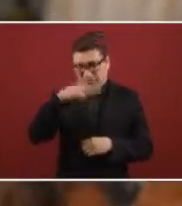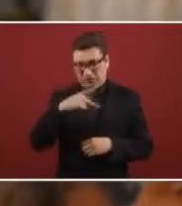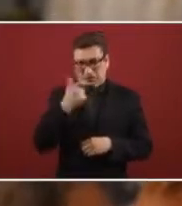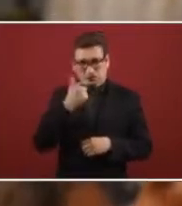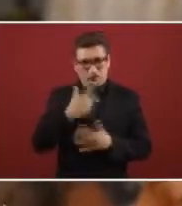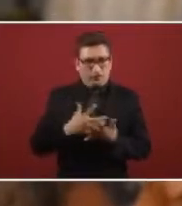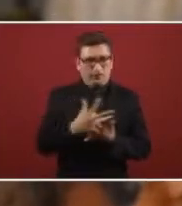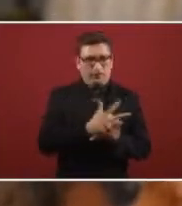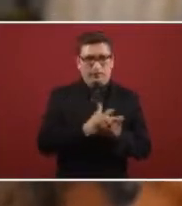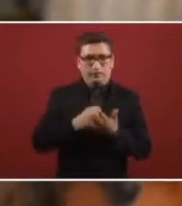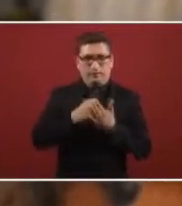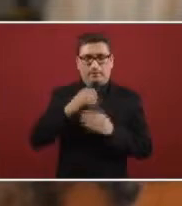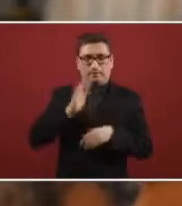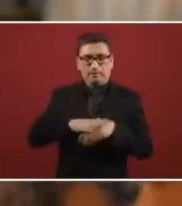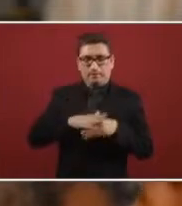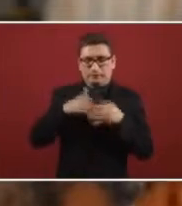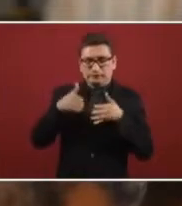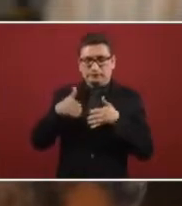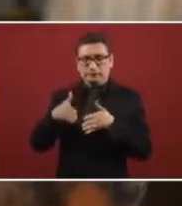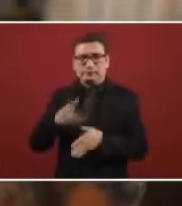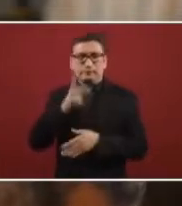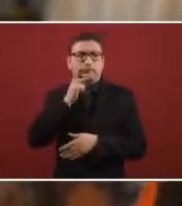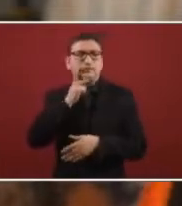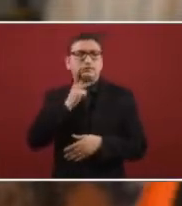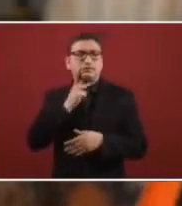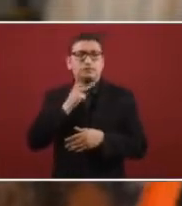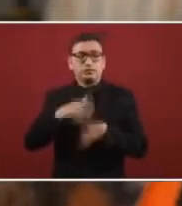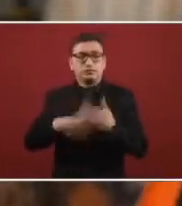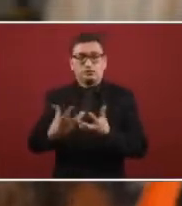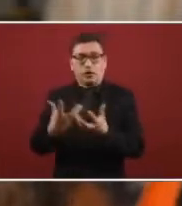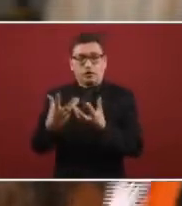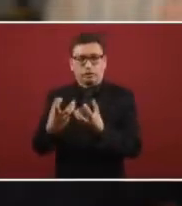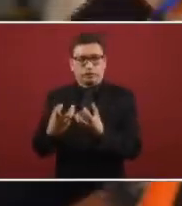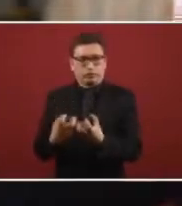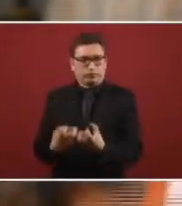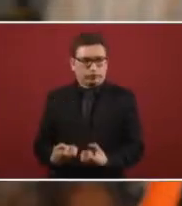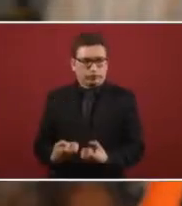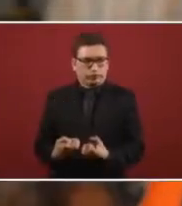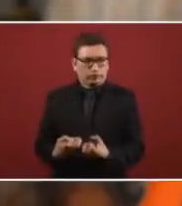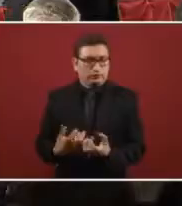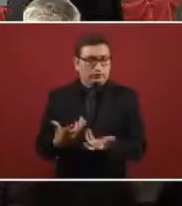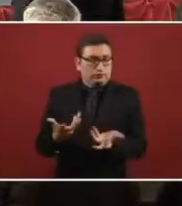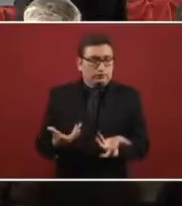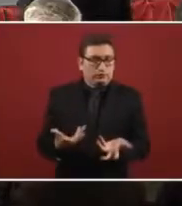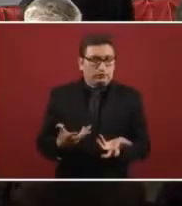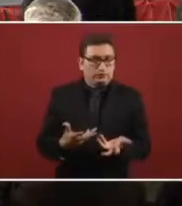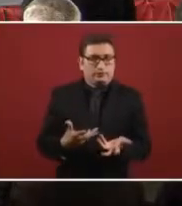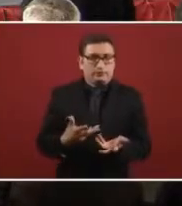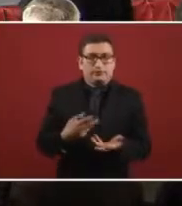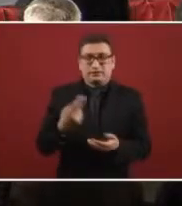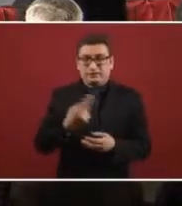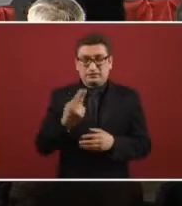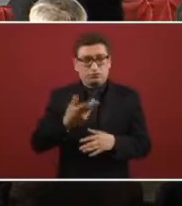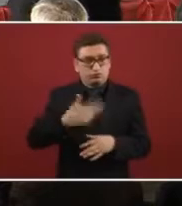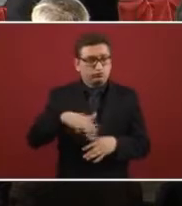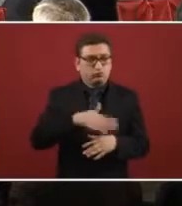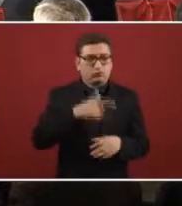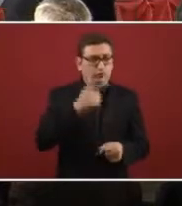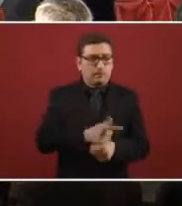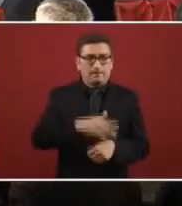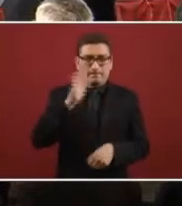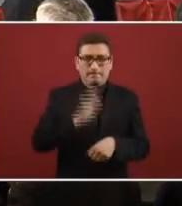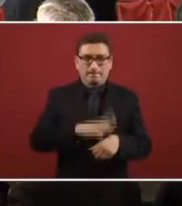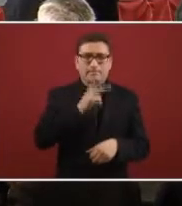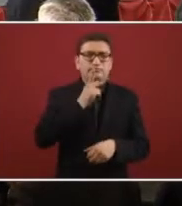Mexican economy dependent on the petroleum industry country because we need to